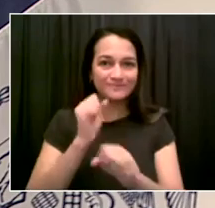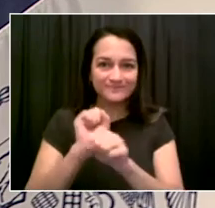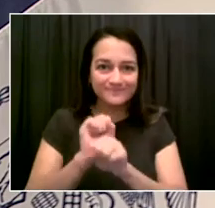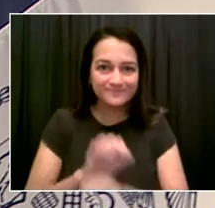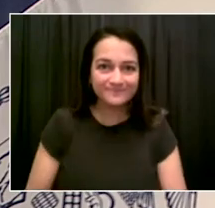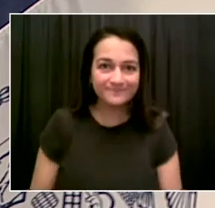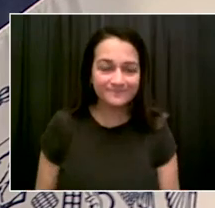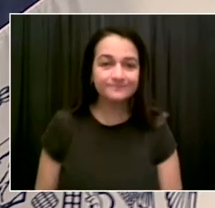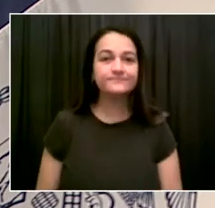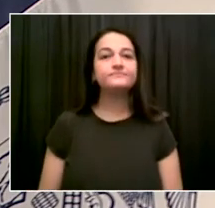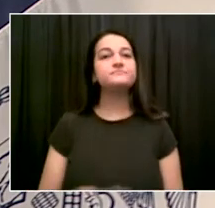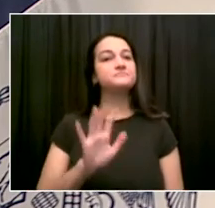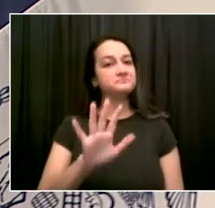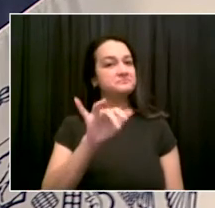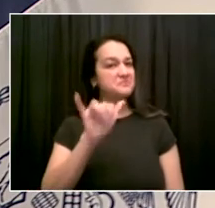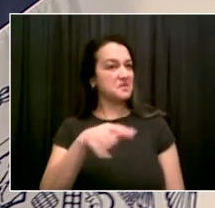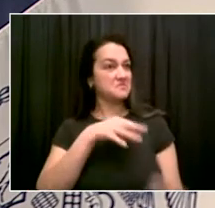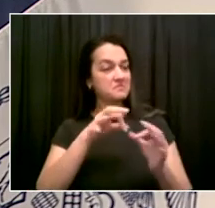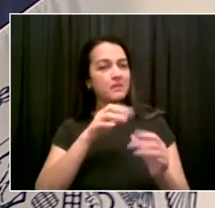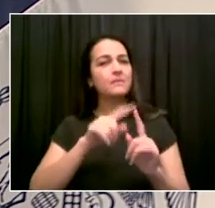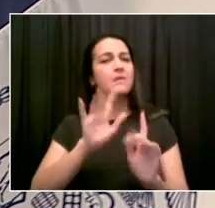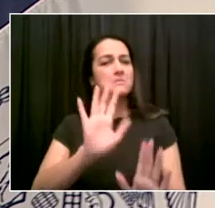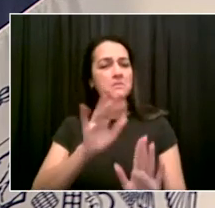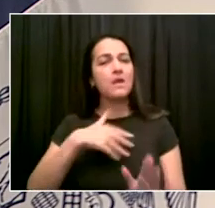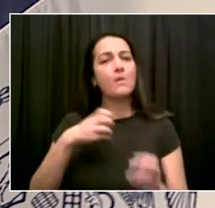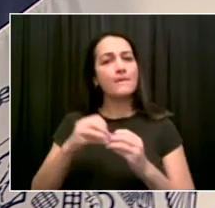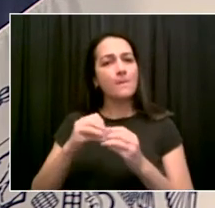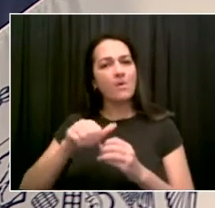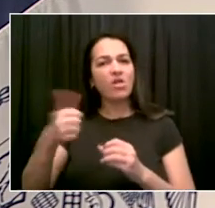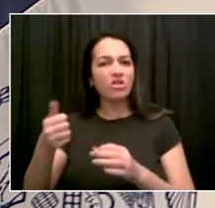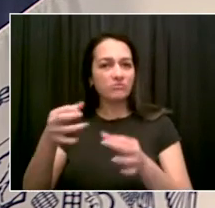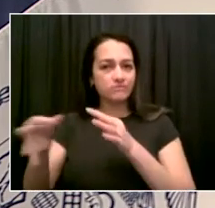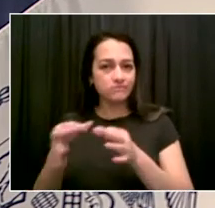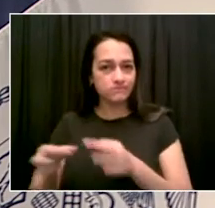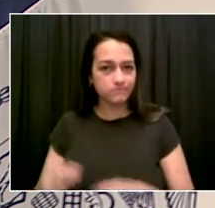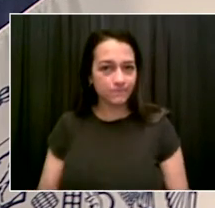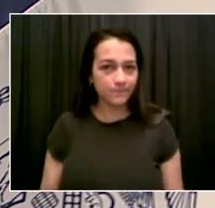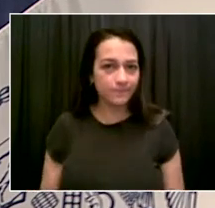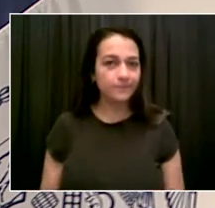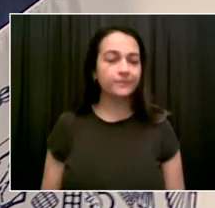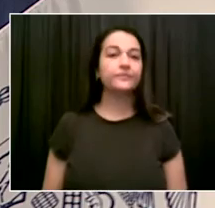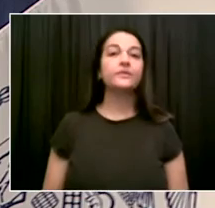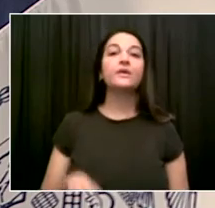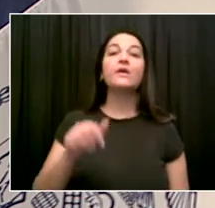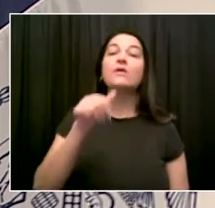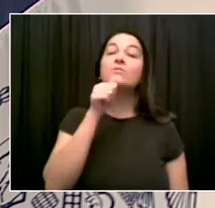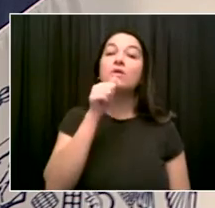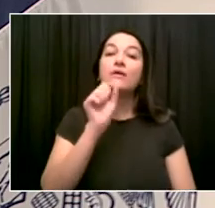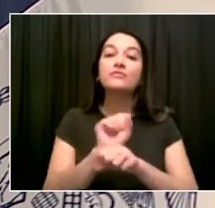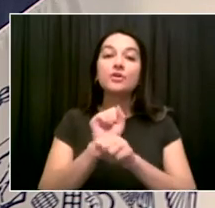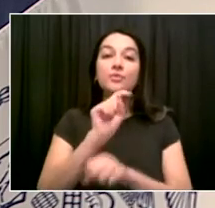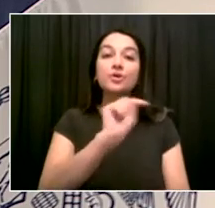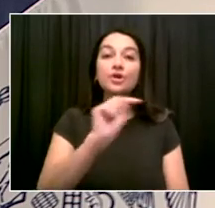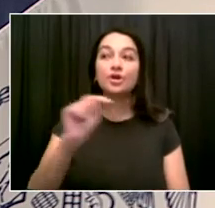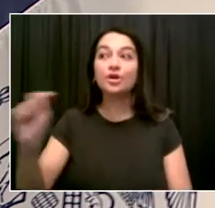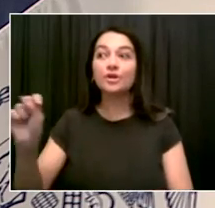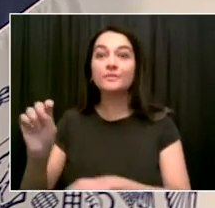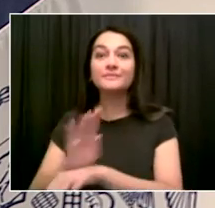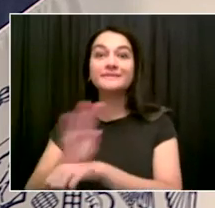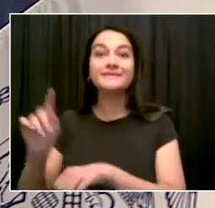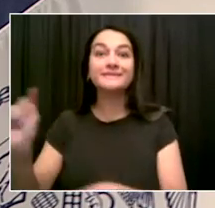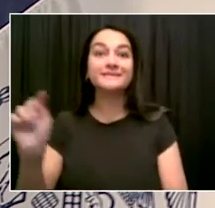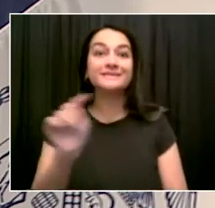seen leaders in the private sector blaze the trail here. I want to thank a great New York City